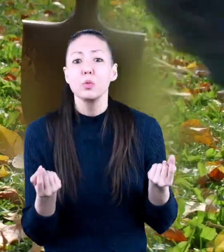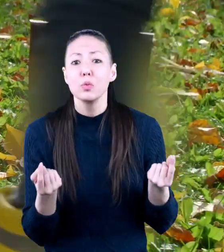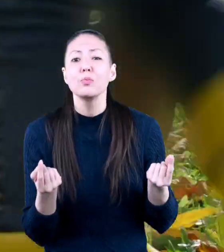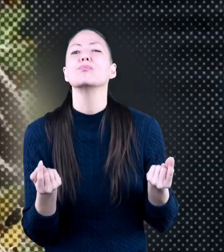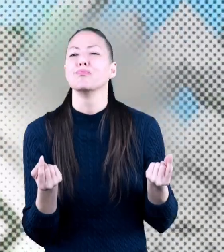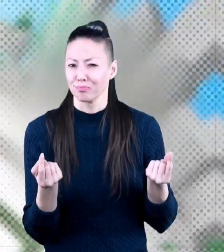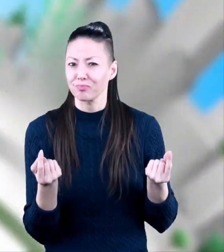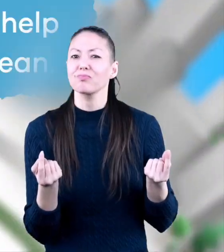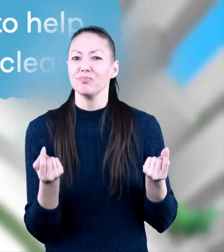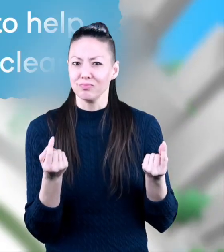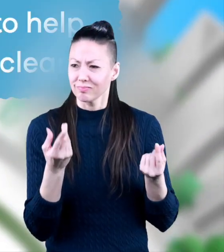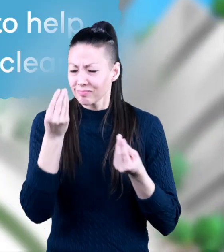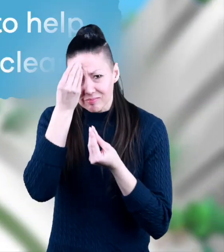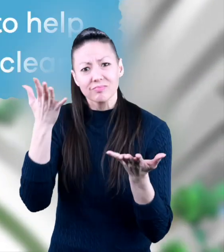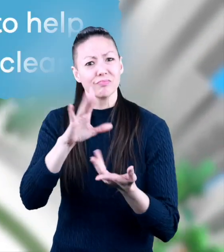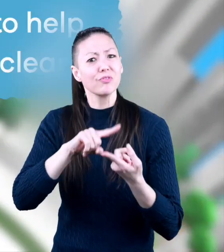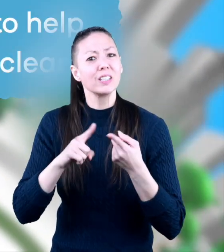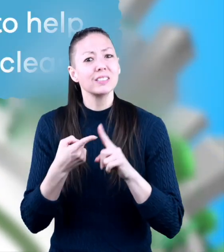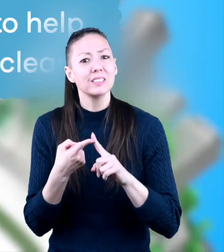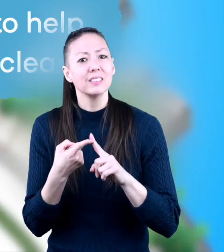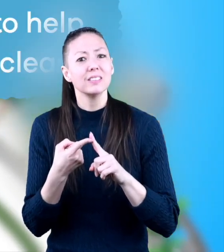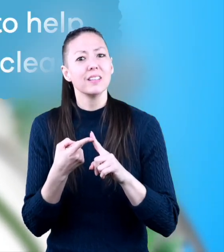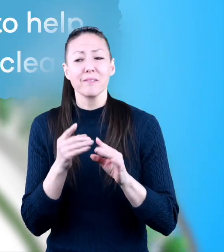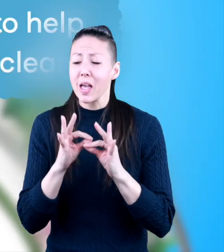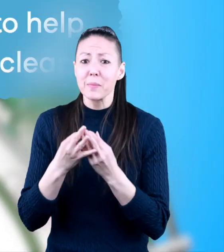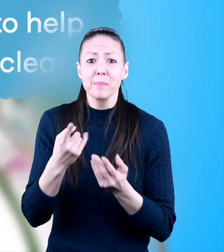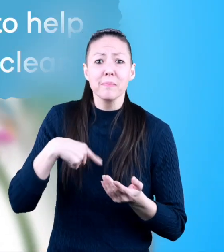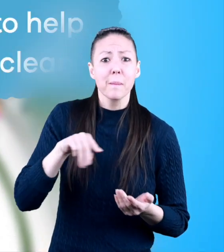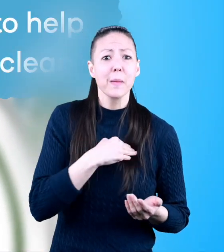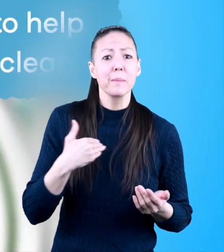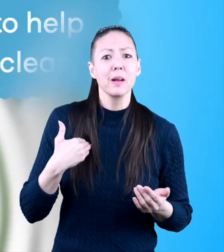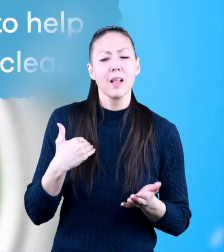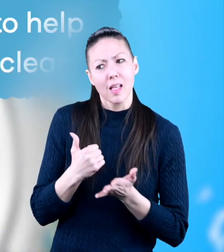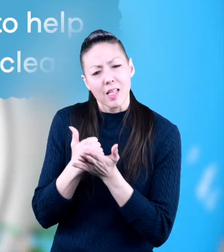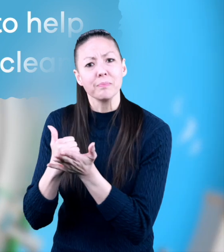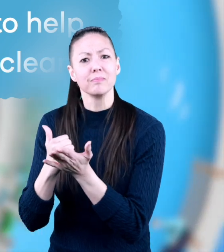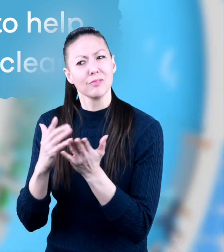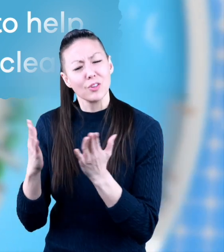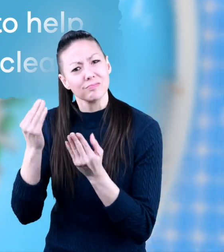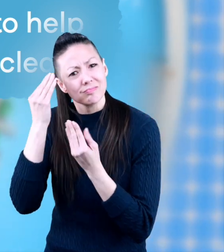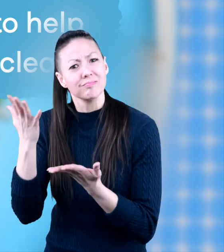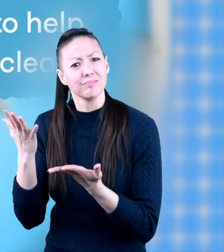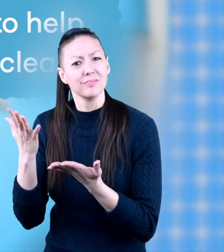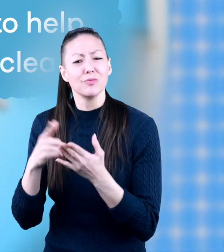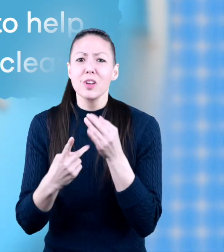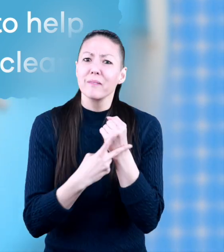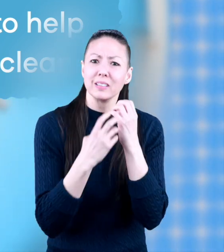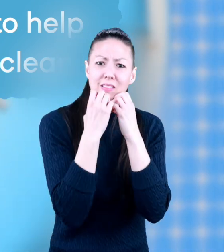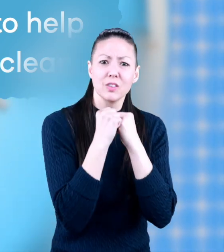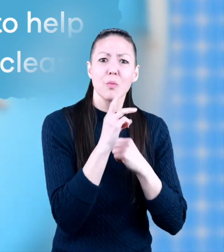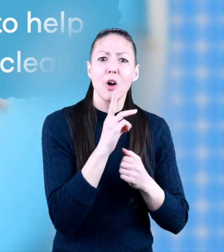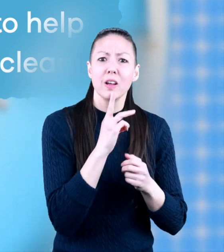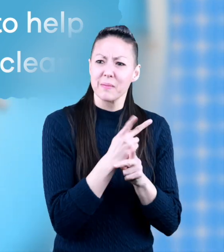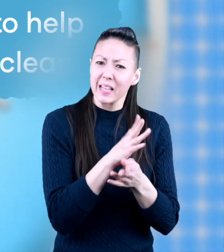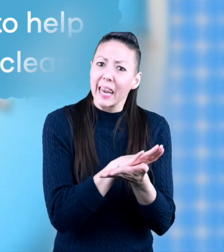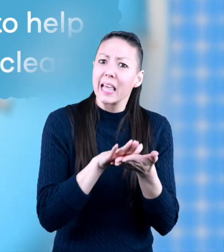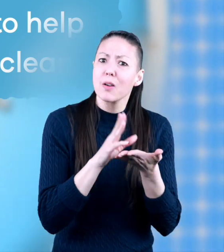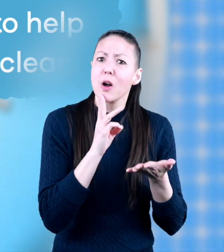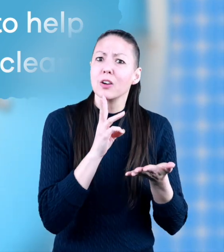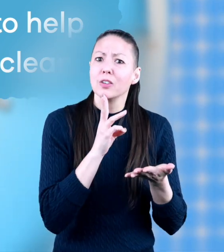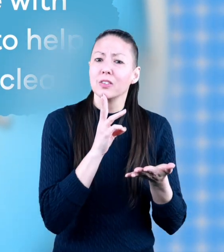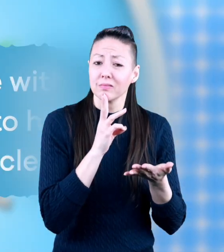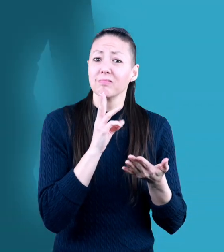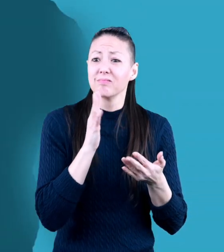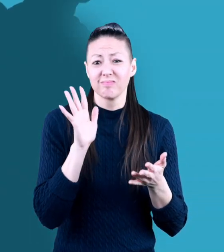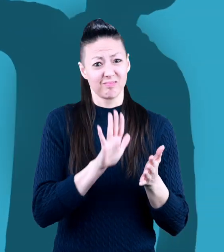here are some facts to share with your friends and family members to help encourage them to conserve and keep our water clean